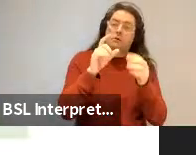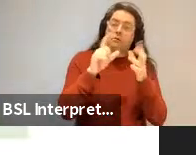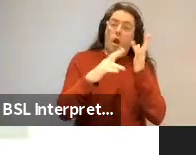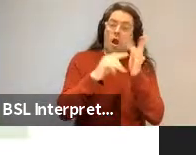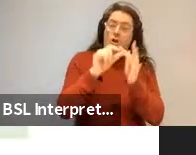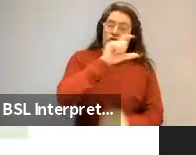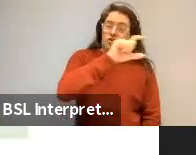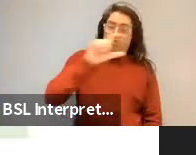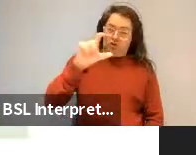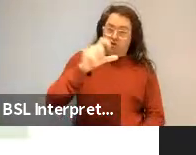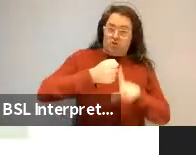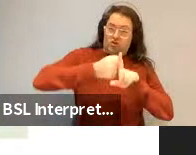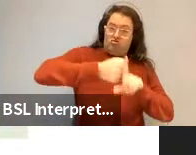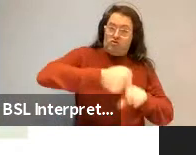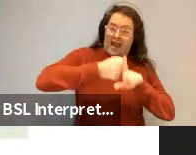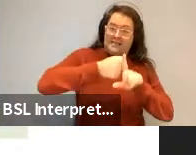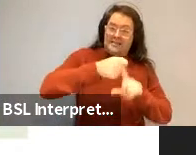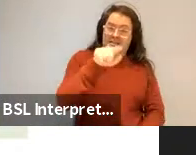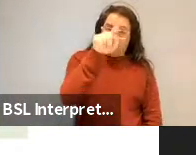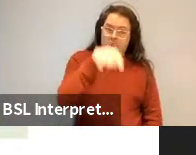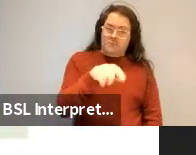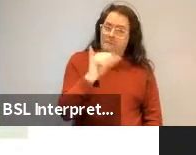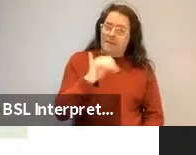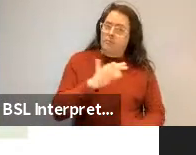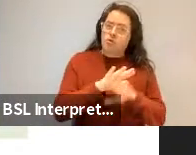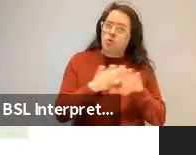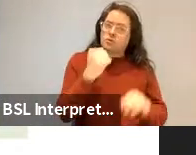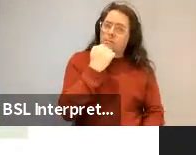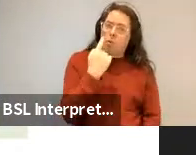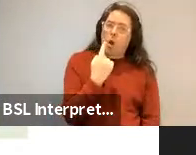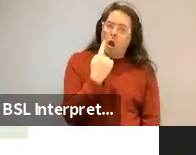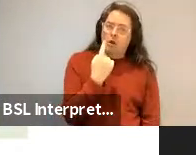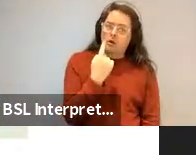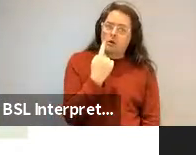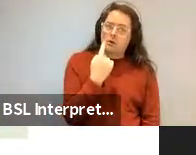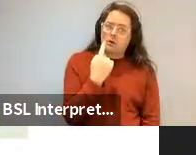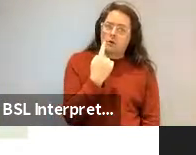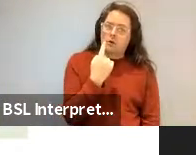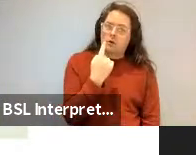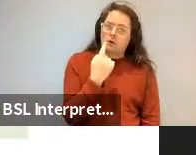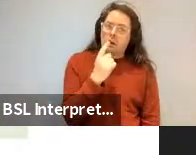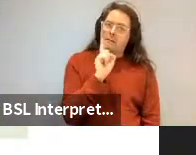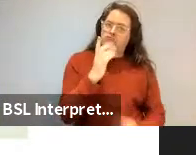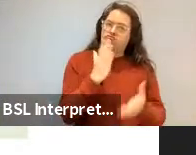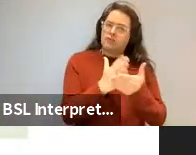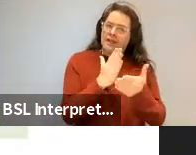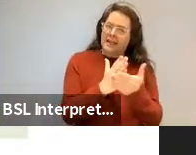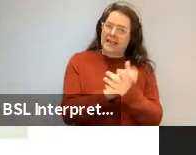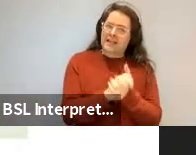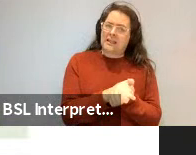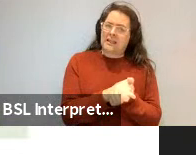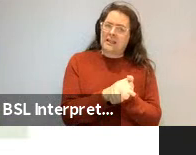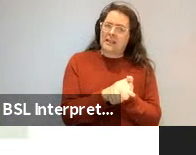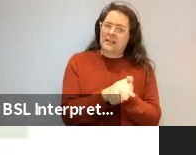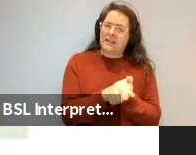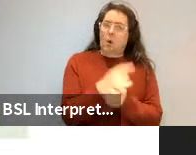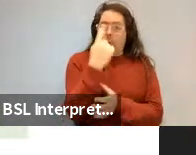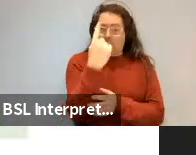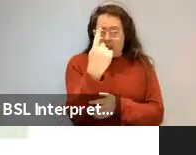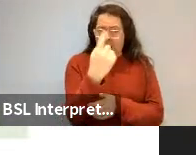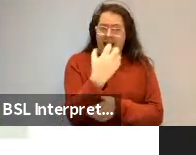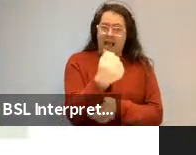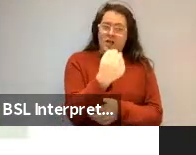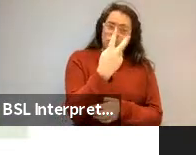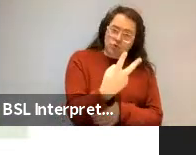But to make it clear, all of the other cardinal numbers behave in all these ways too. So you can say has two, two of the